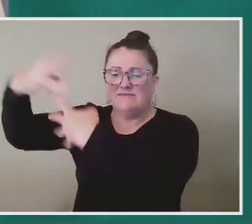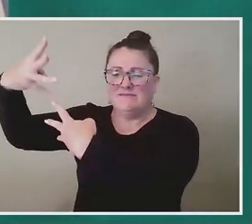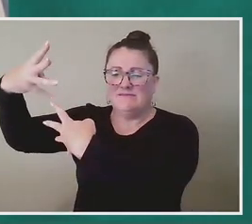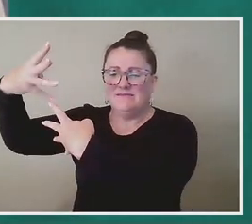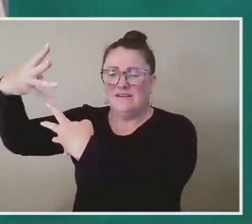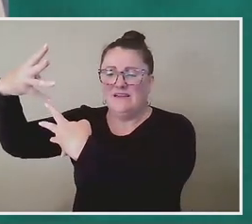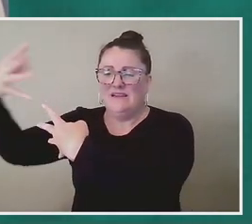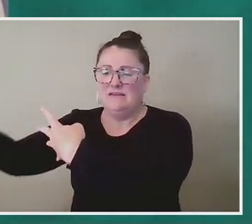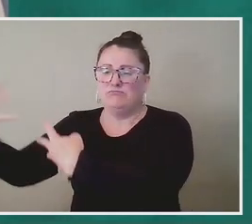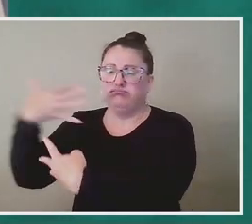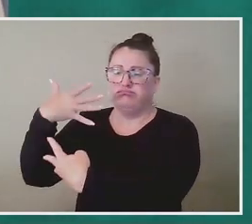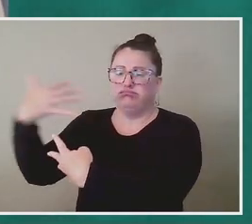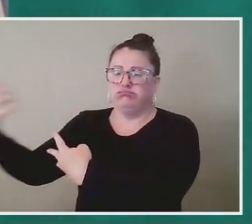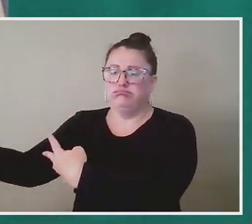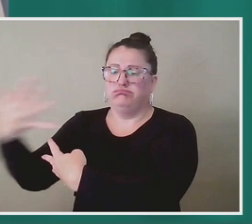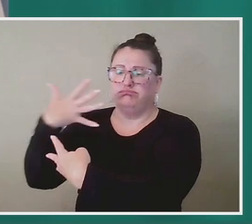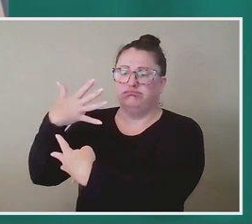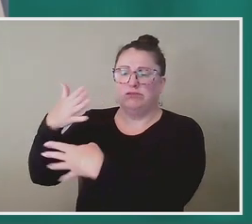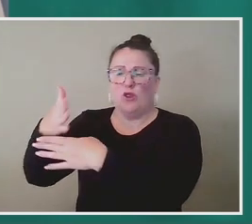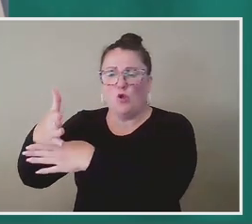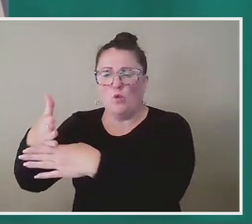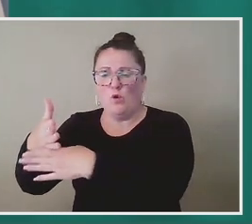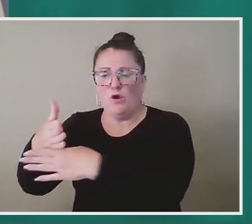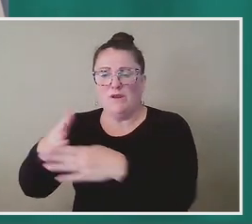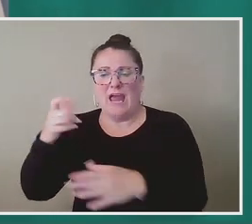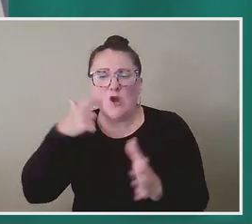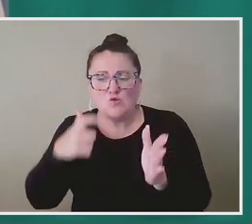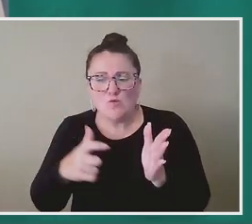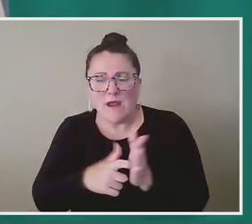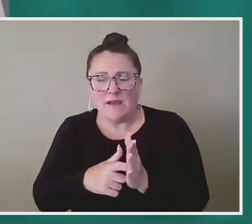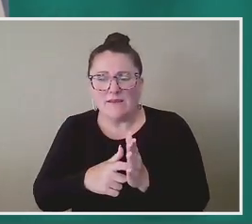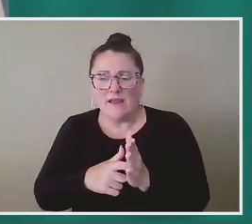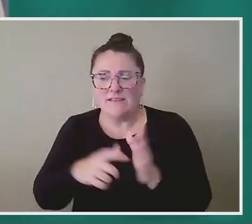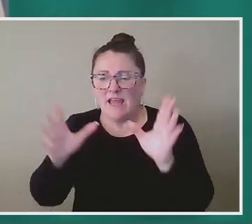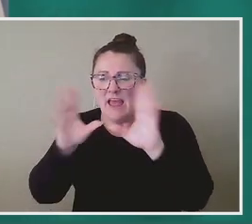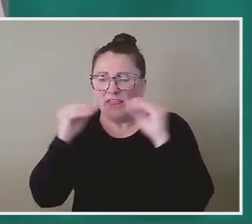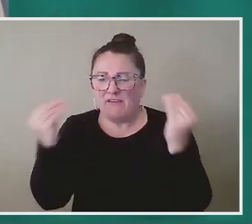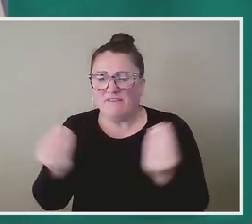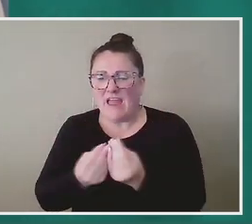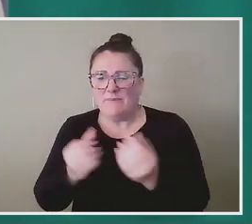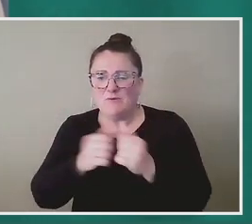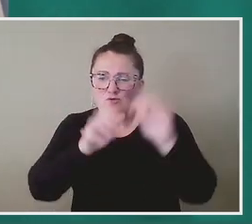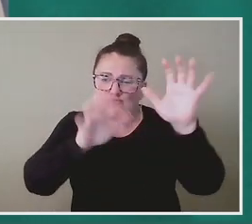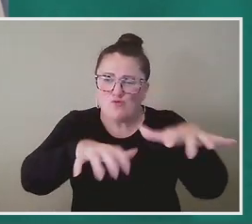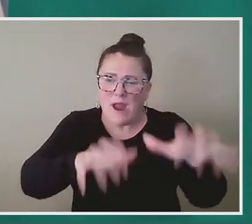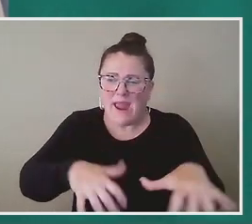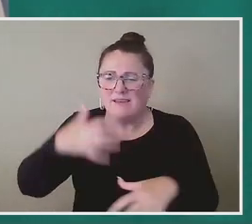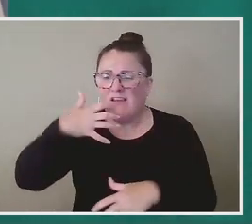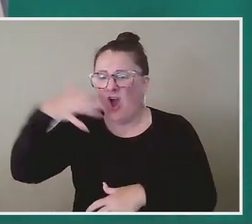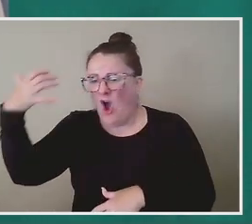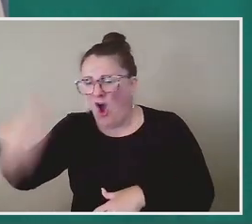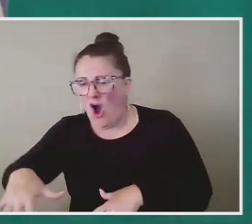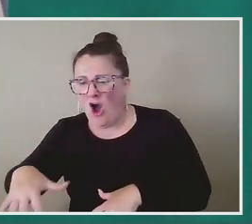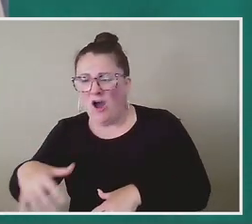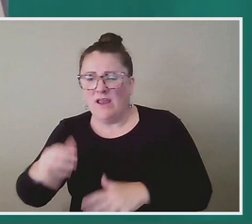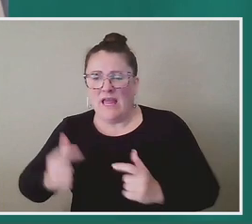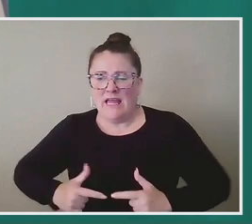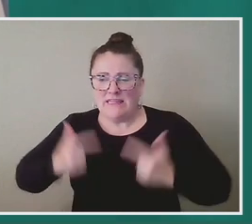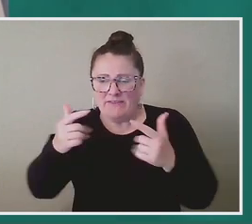in the wood, and to recognize how susceptible to the elements these families living in, in these small cramped spaces would have been.